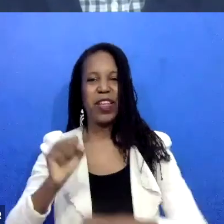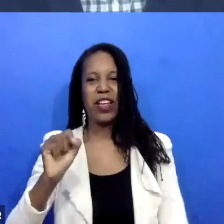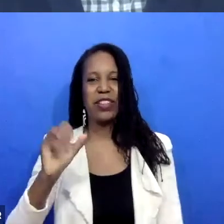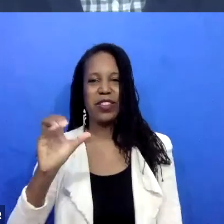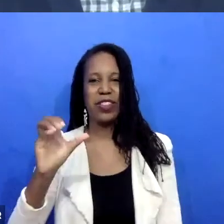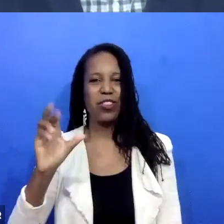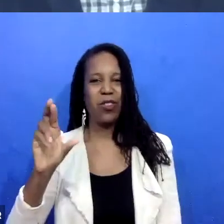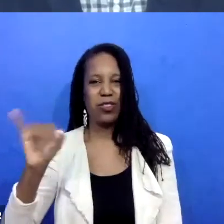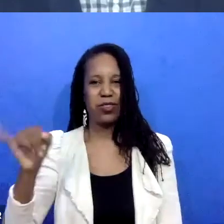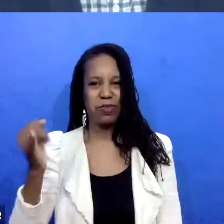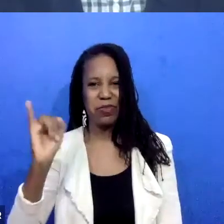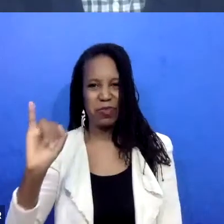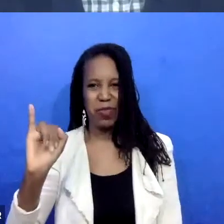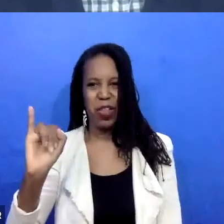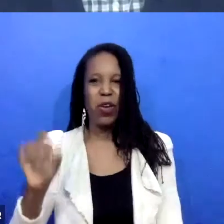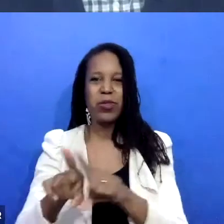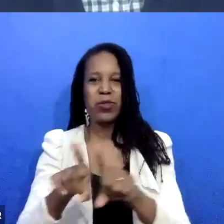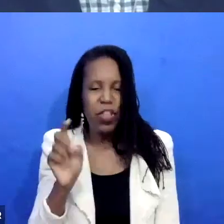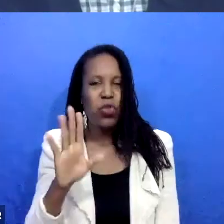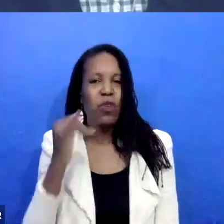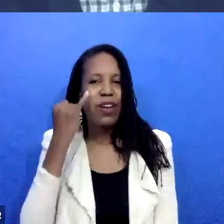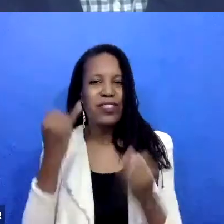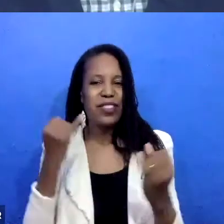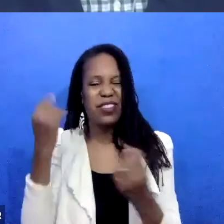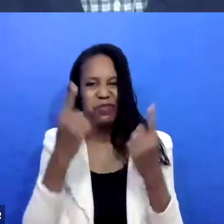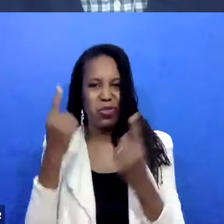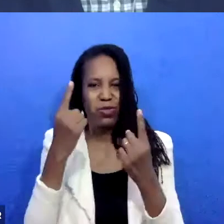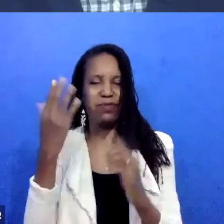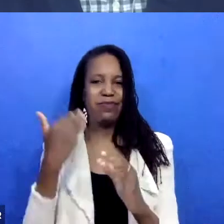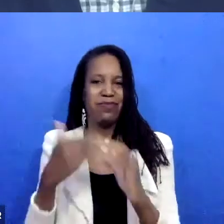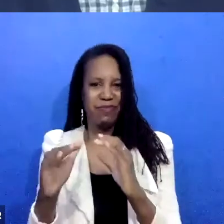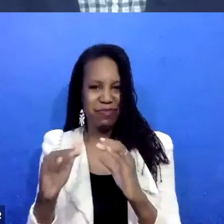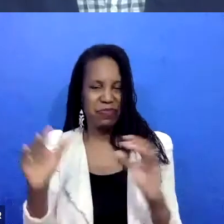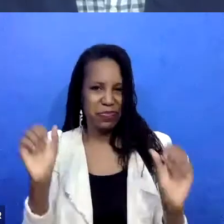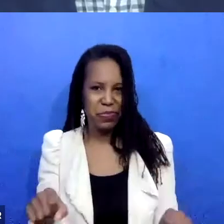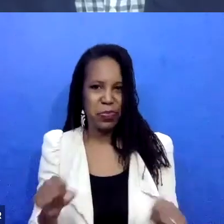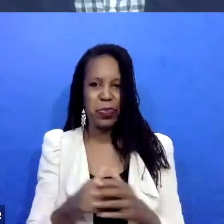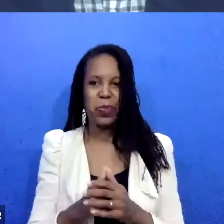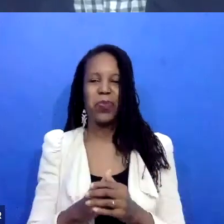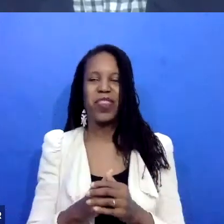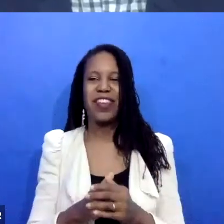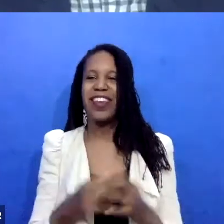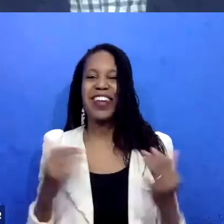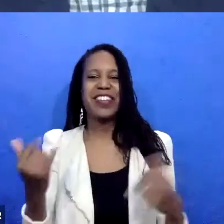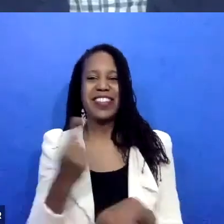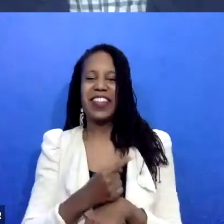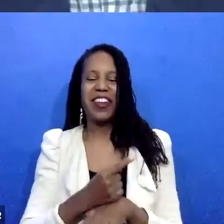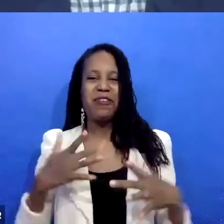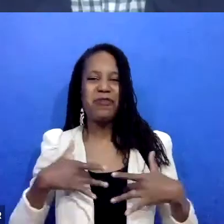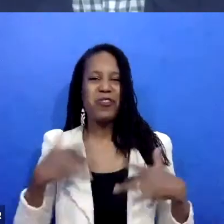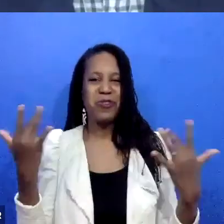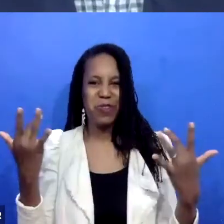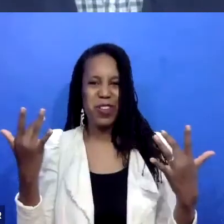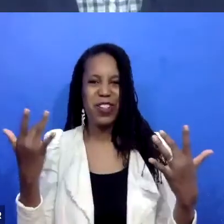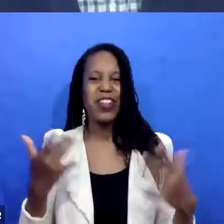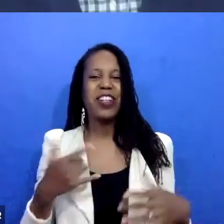University of South Carolina School of Law. I am thrilled today to be joined by Sujatha Balaga and